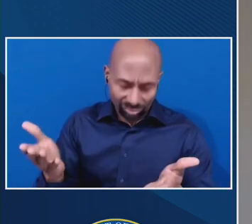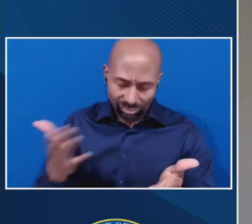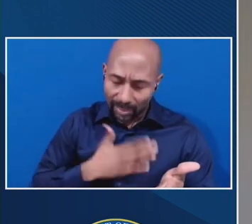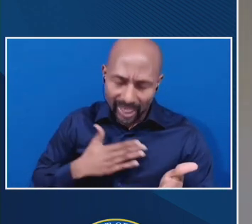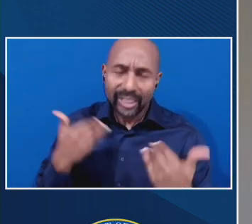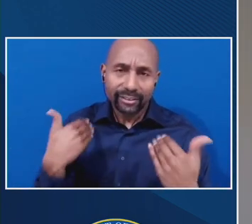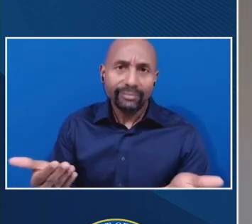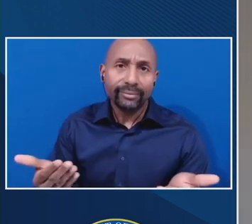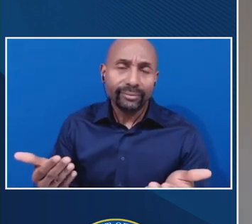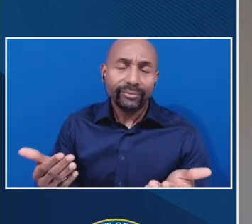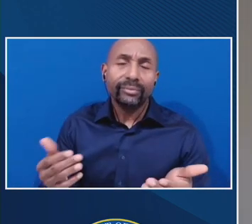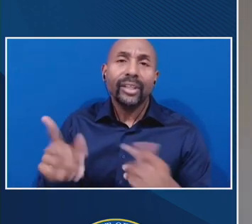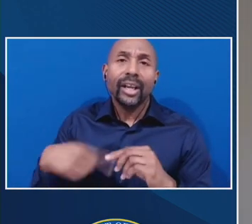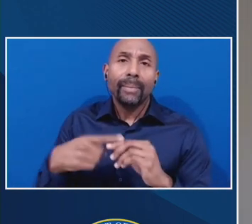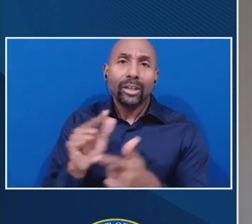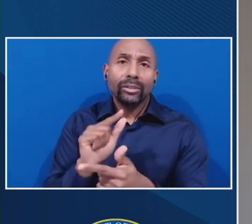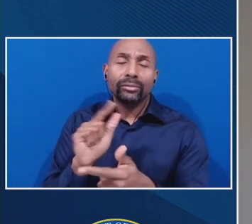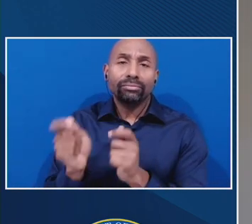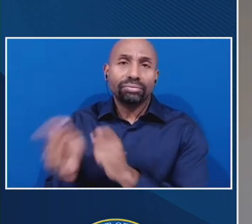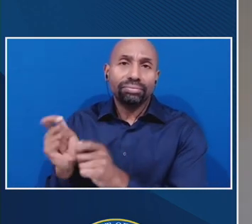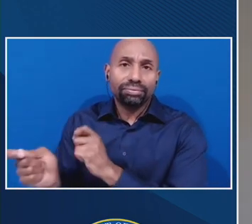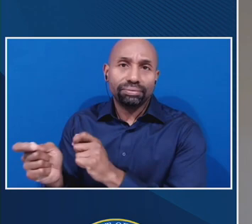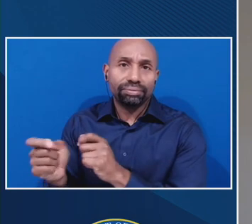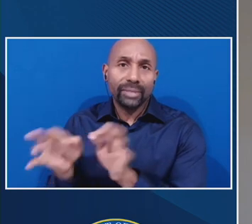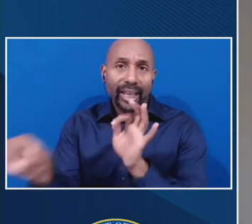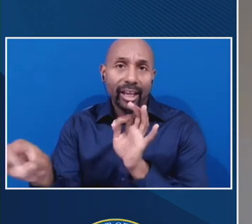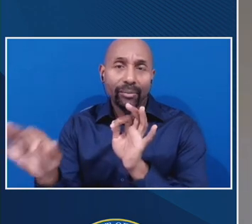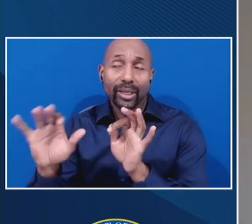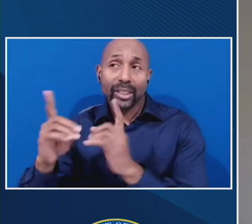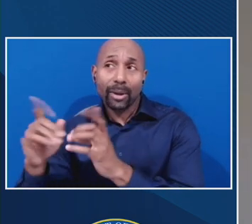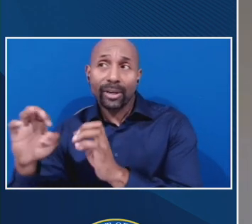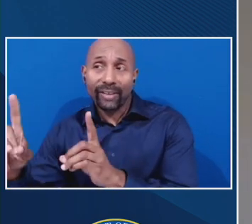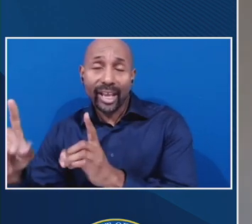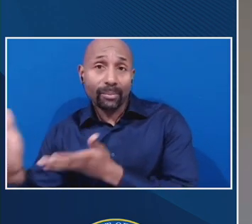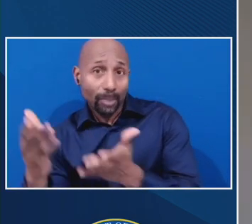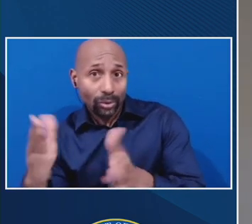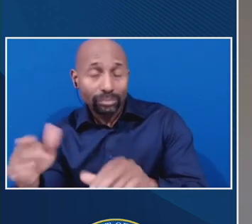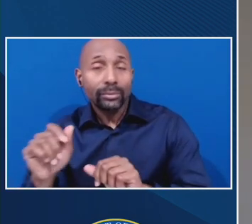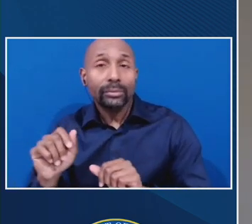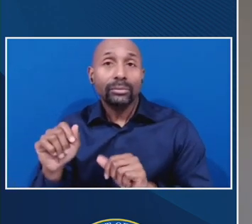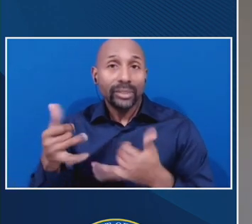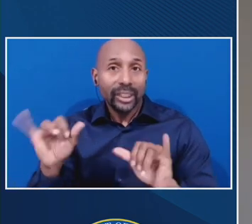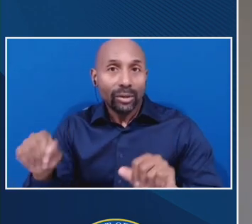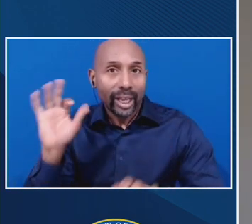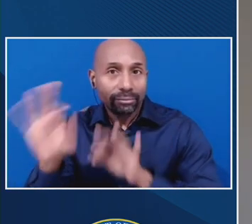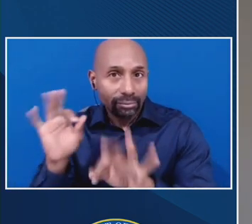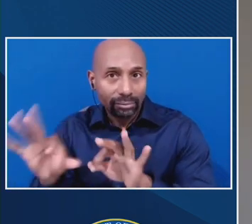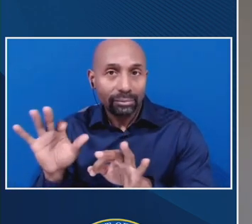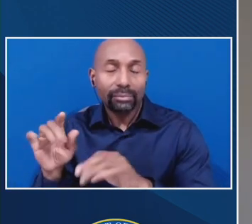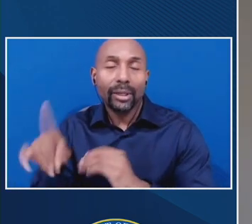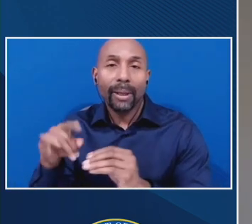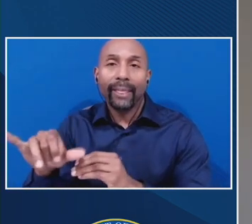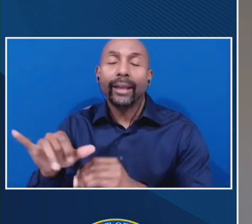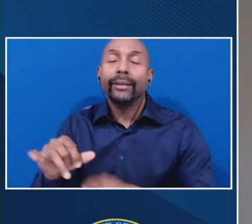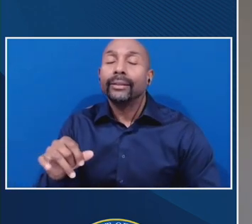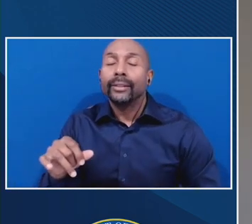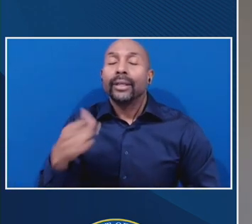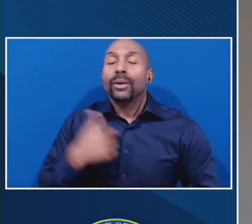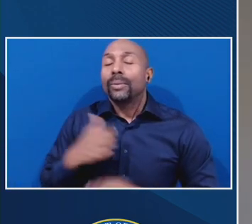alterations to the language. Um, we encourage you, um, to put these, uh,